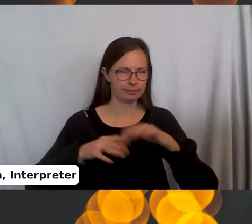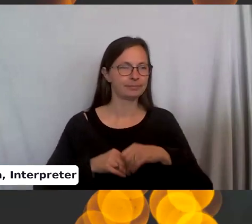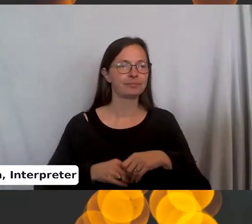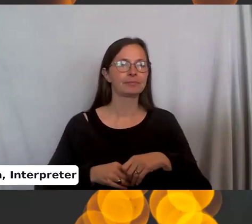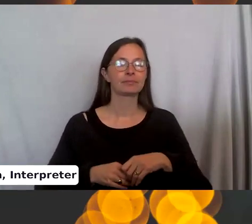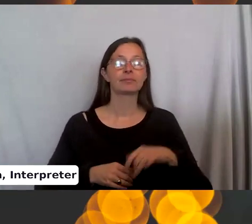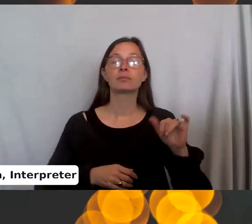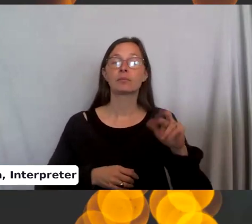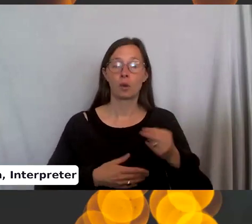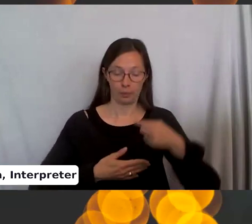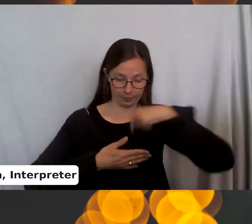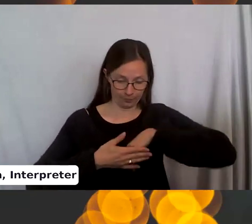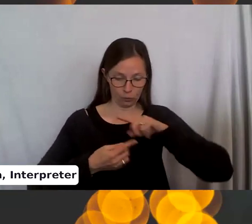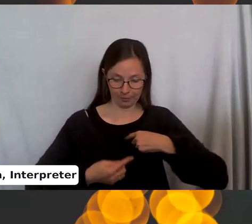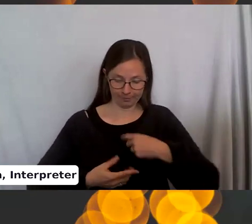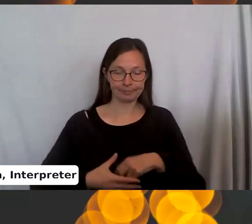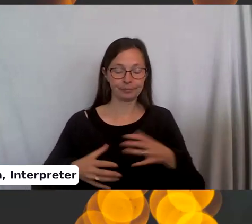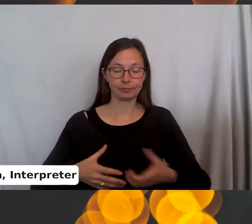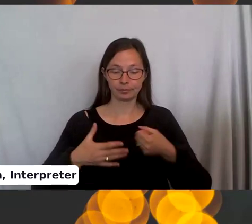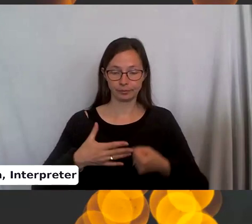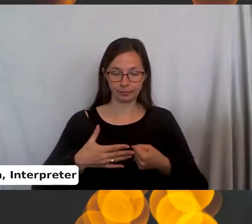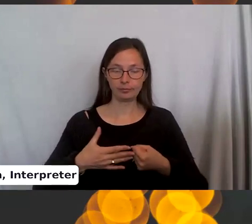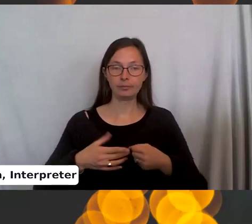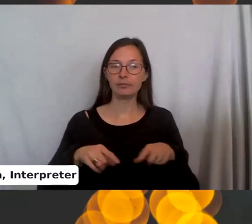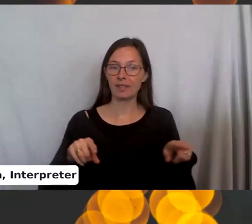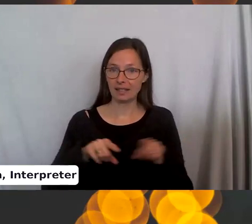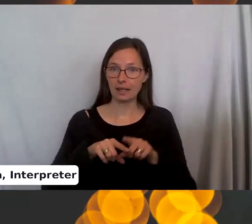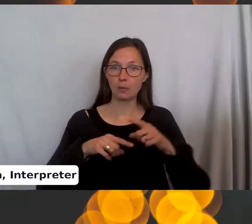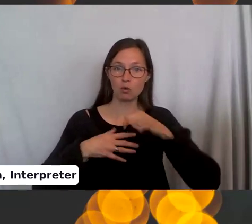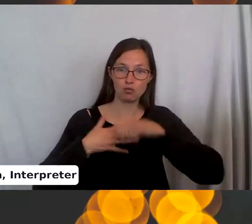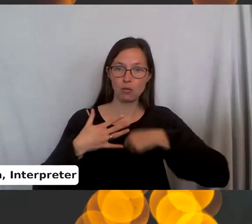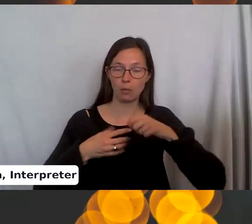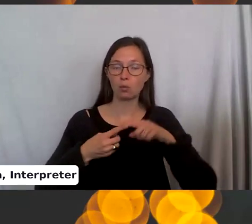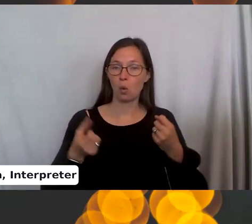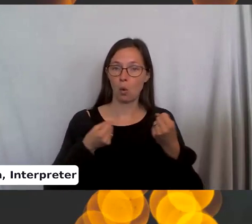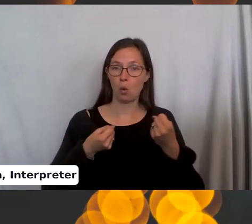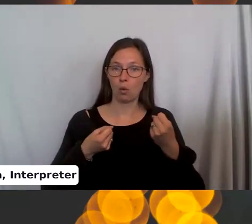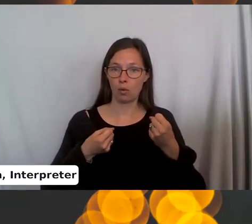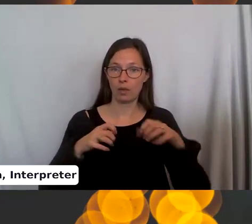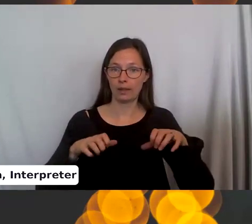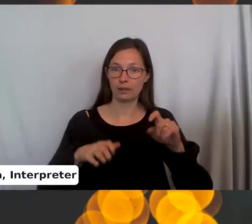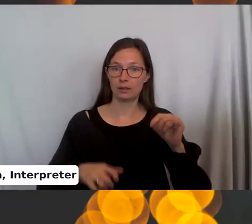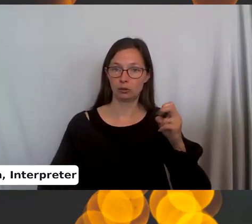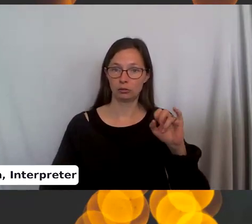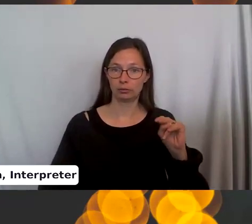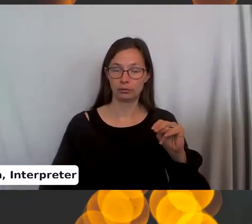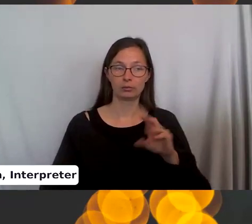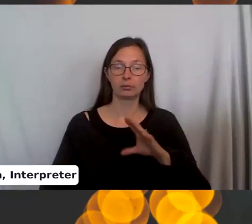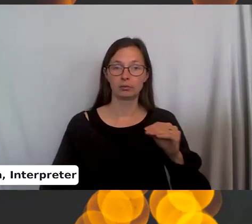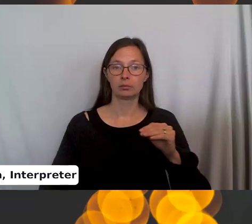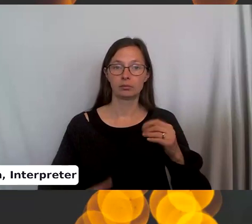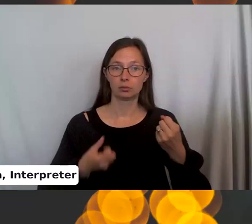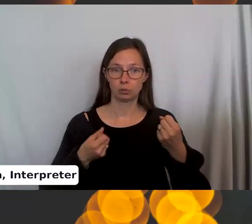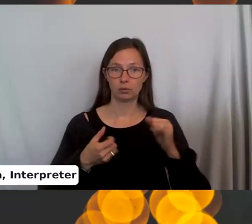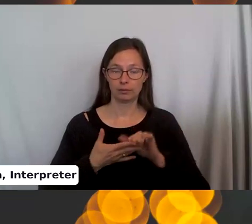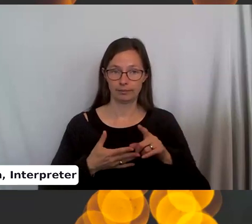Okay. is falling towards you, grab the yarn, do the same wrapping thing to hold the tension and hold the yarn like this.